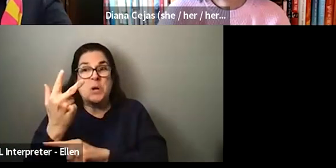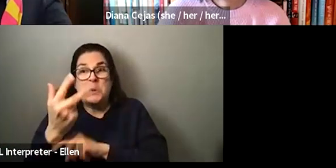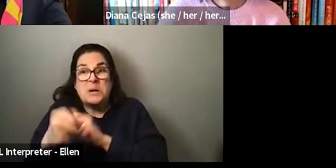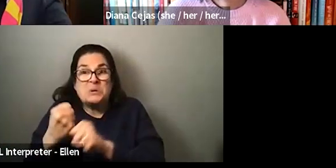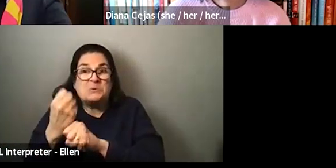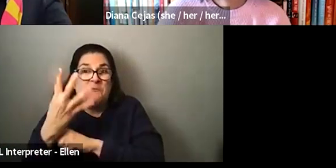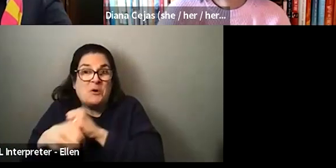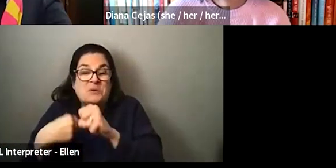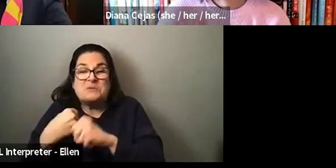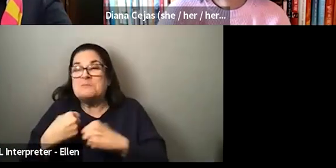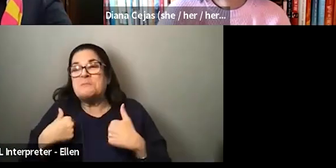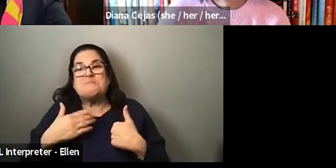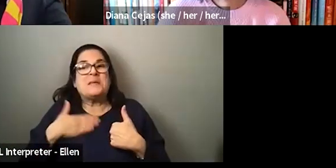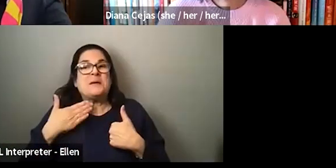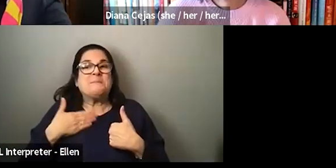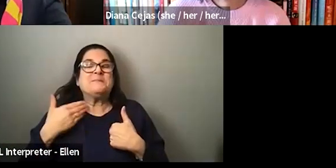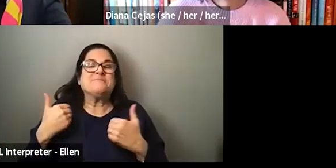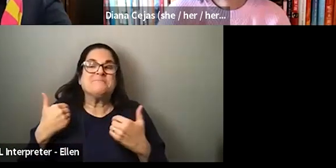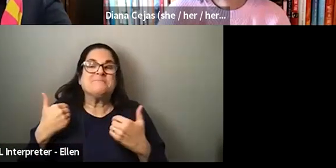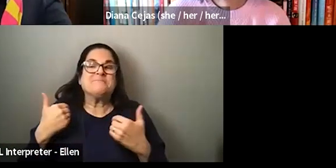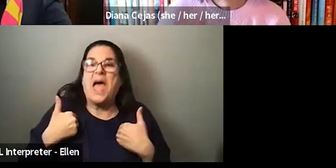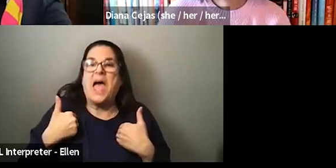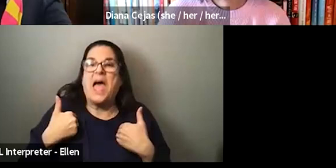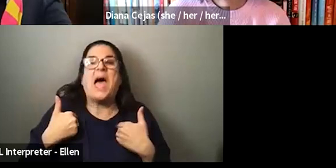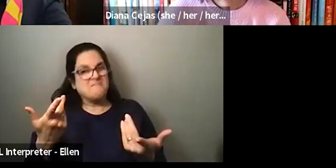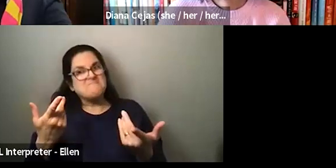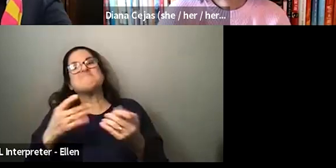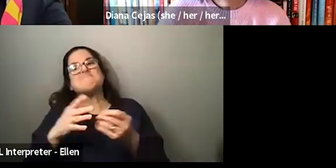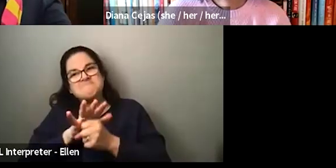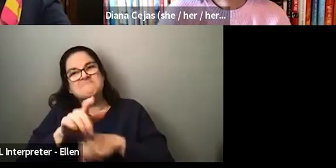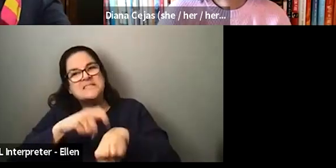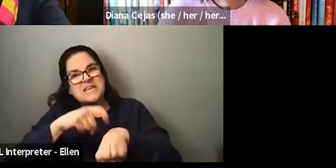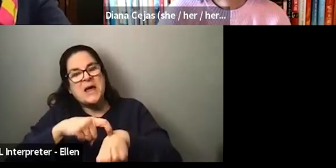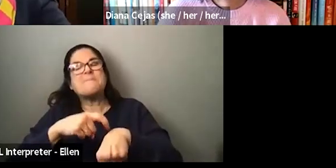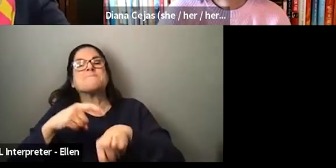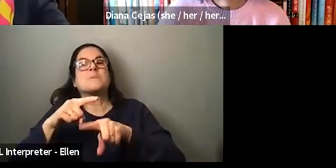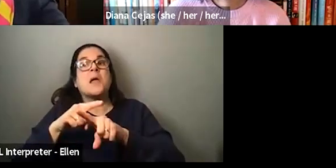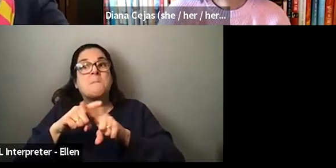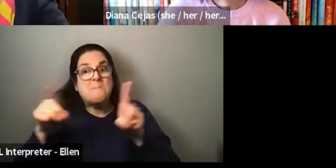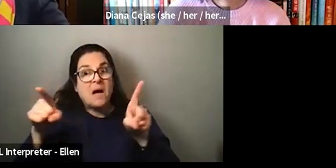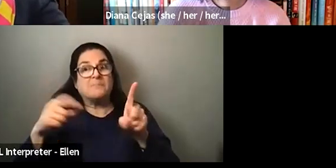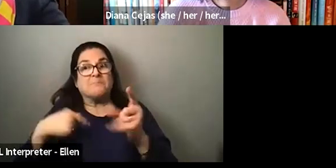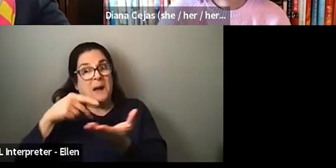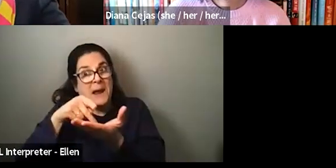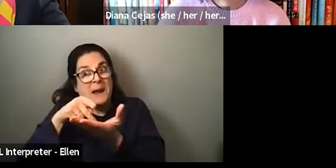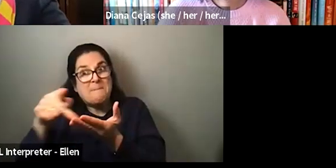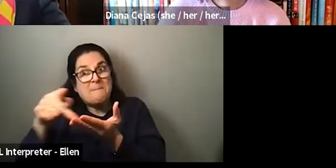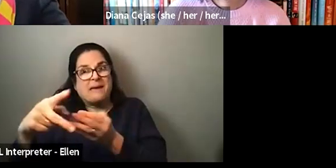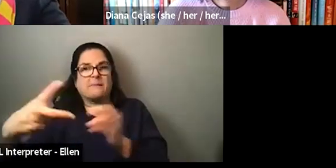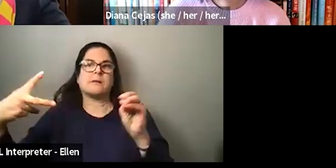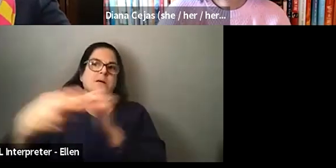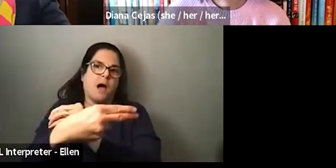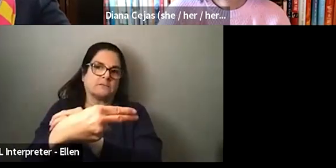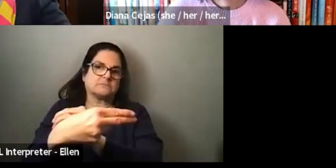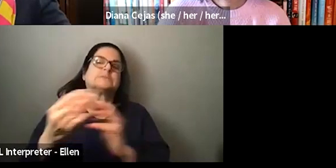but I also realized that I took a pay cut and rather than necessarily have some of maybe the harder conversations, um,